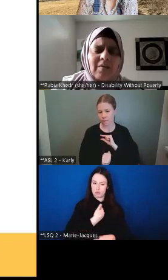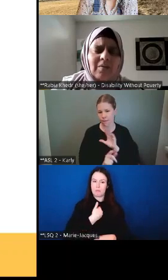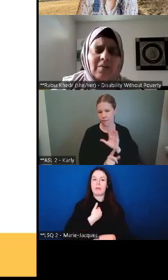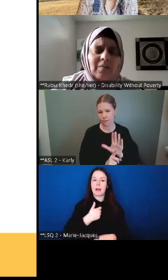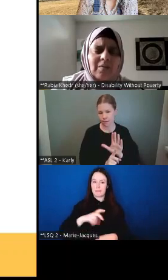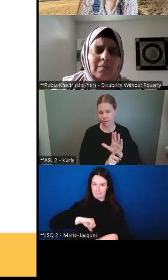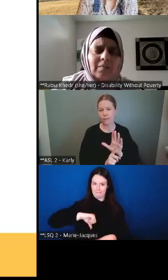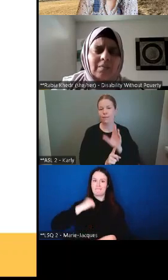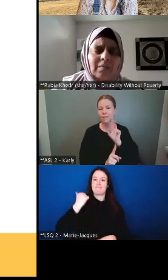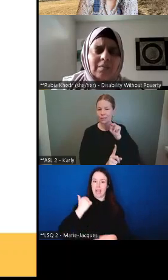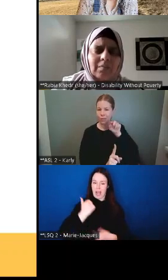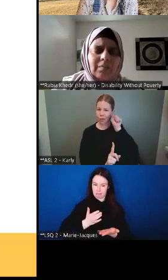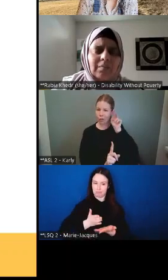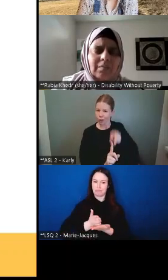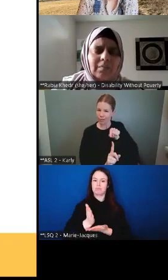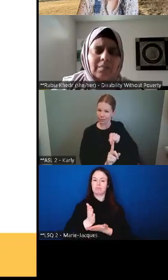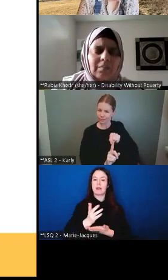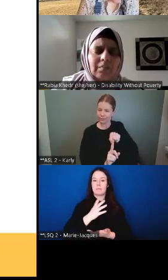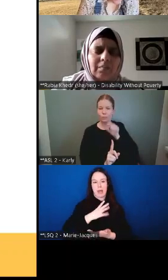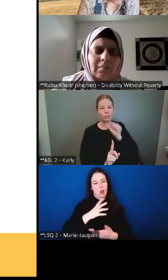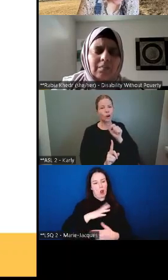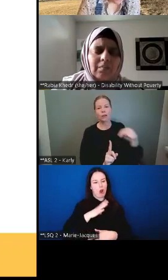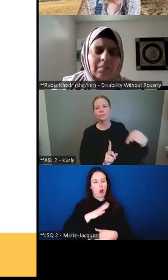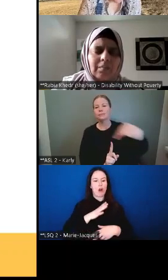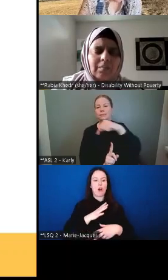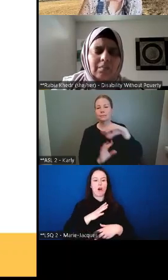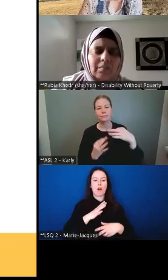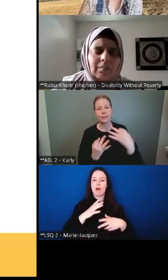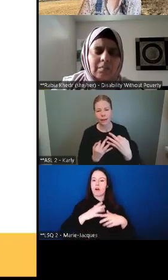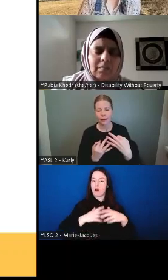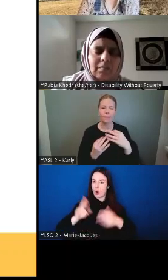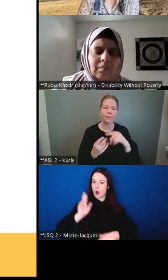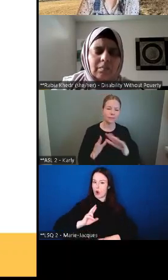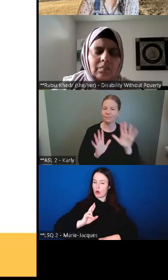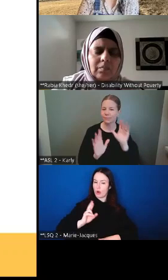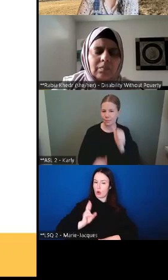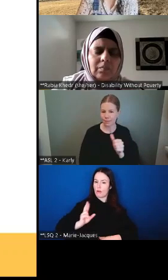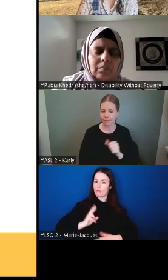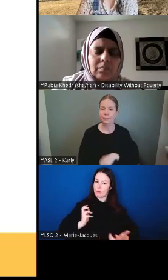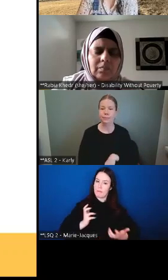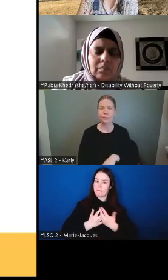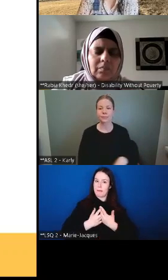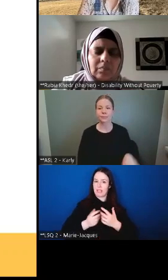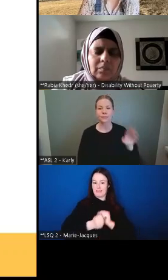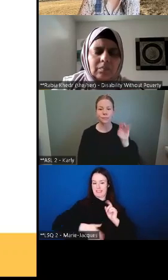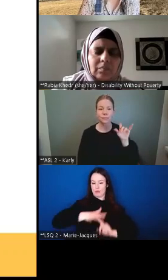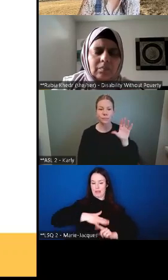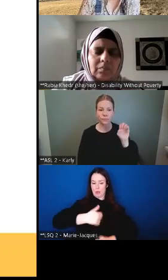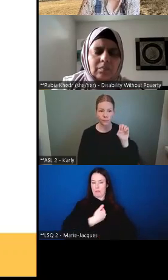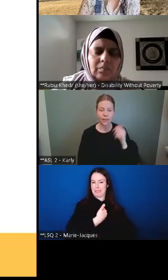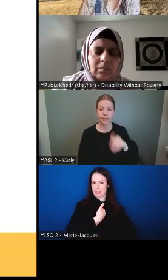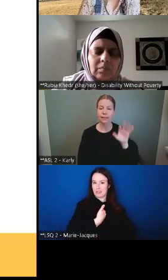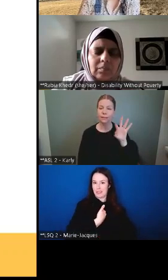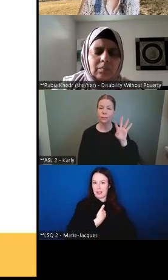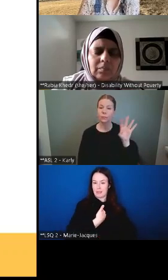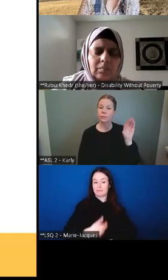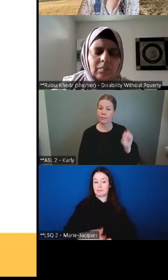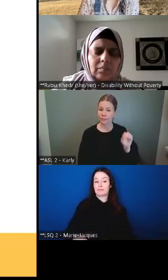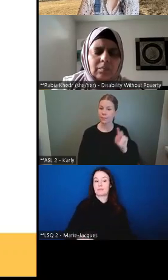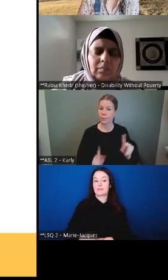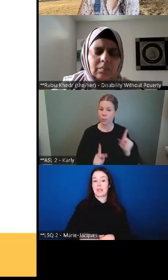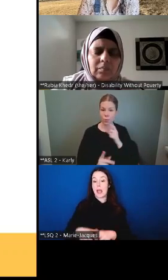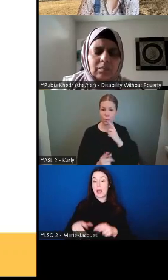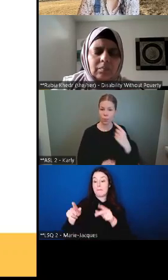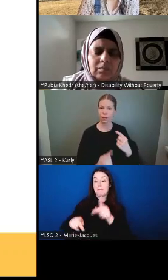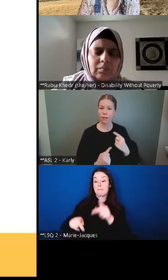as an adult. And 94% of people who responded in phase one said that it